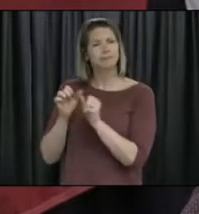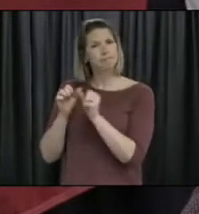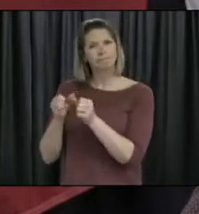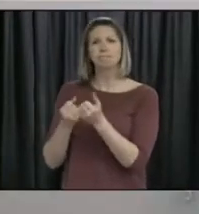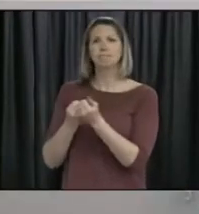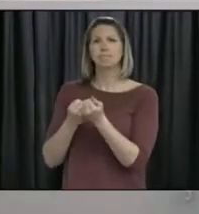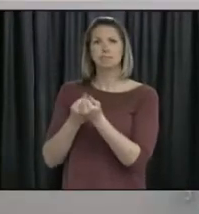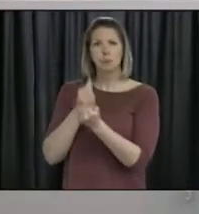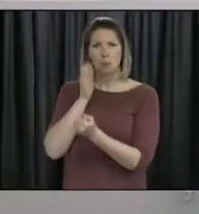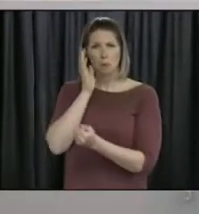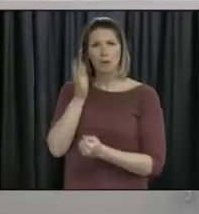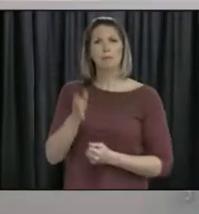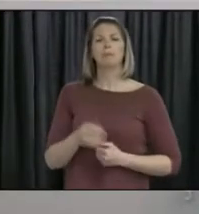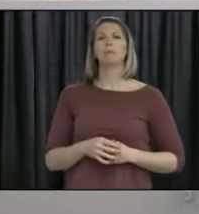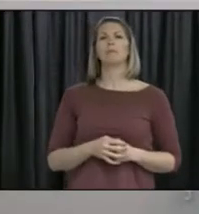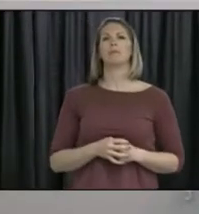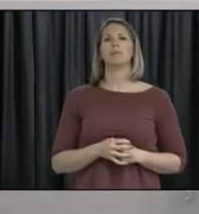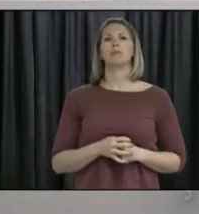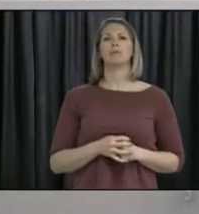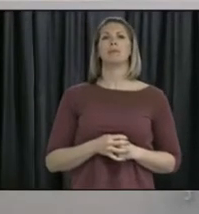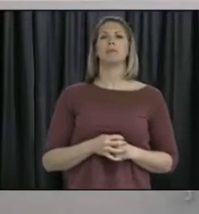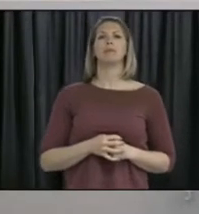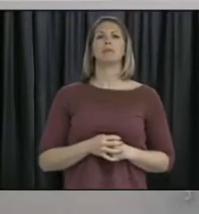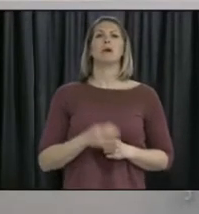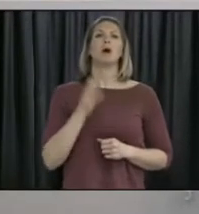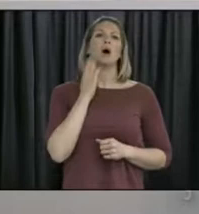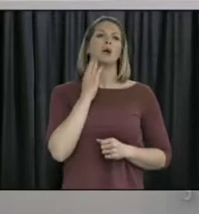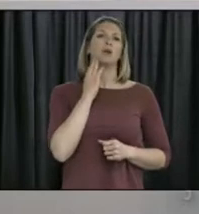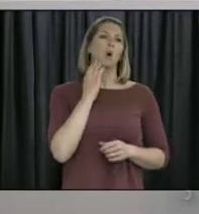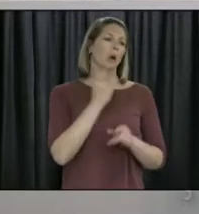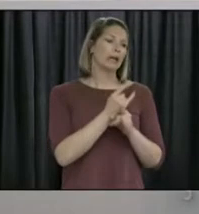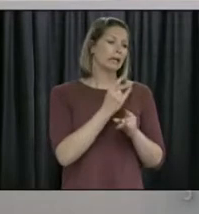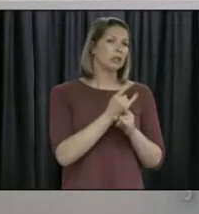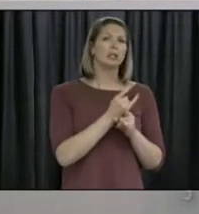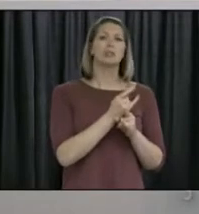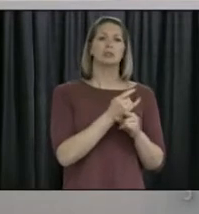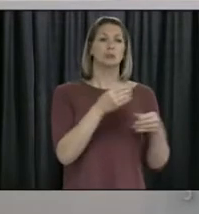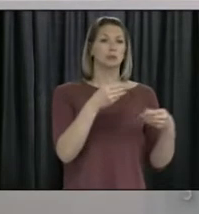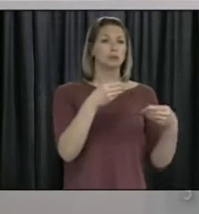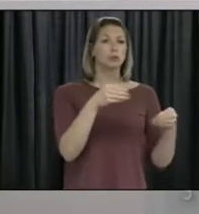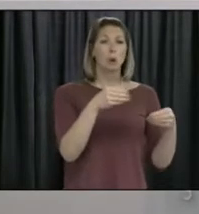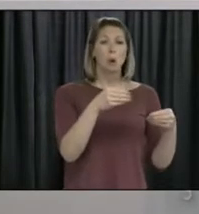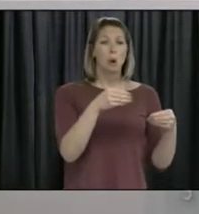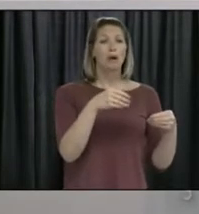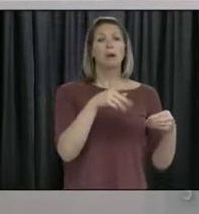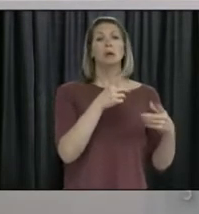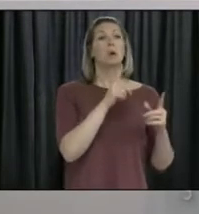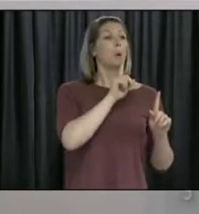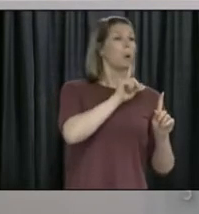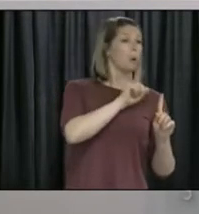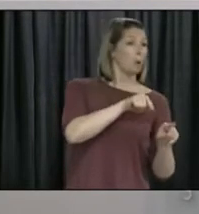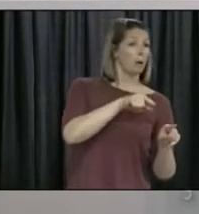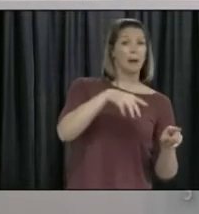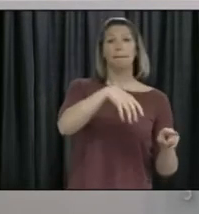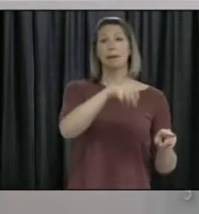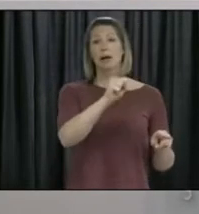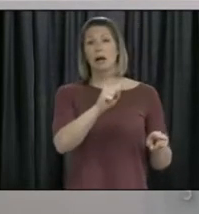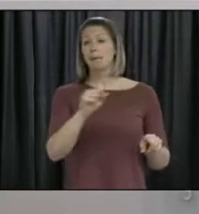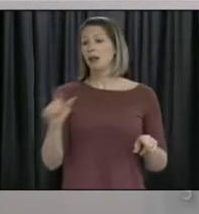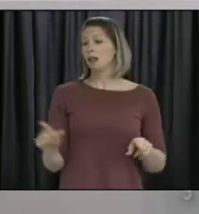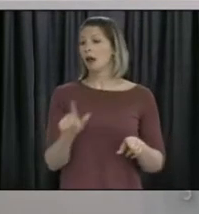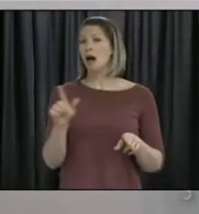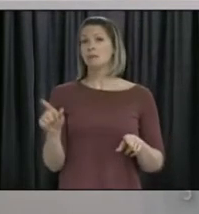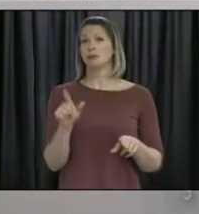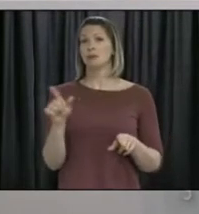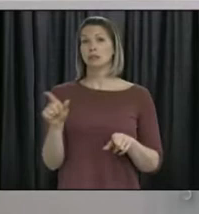When you look at liquor stores, they've done curbside pickup. Libraries say they're waiting for the approval from government. I don't know whether or not it's political